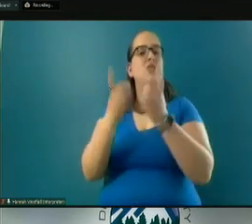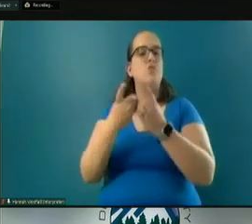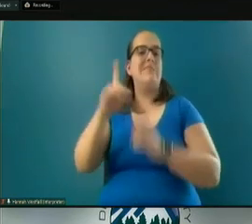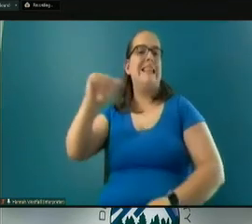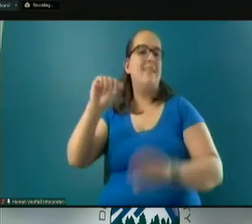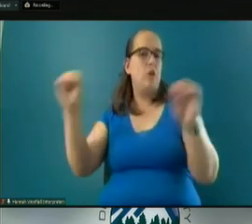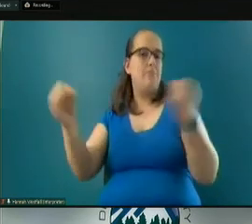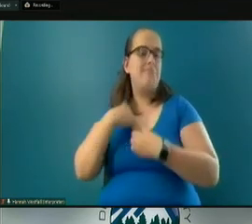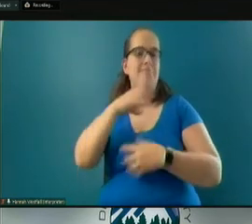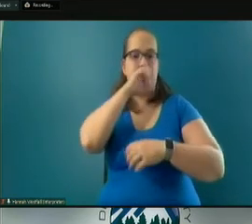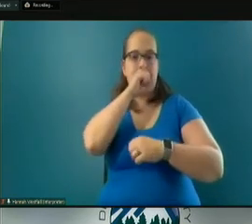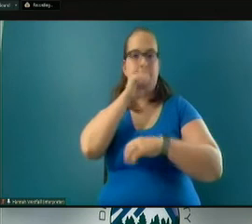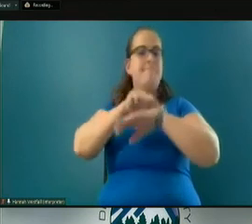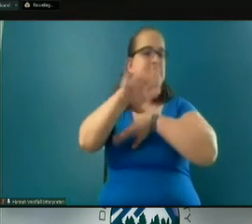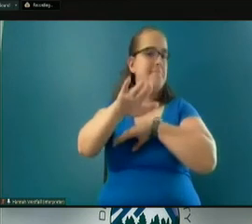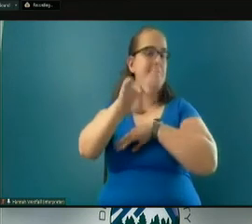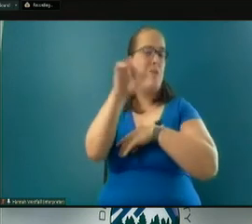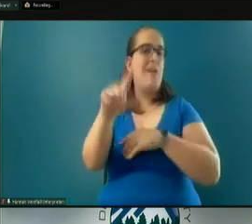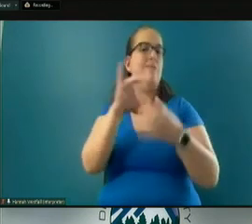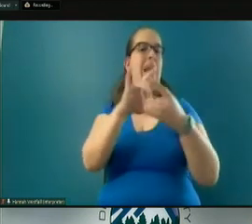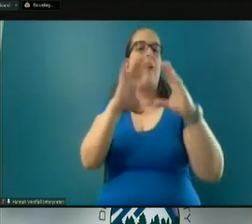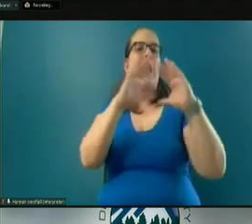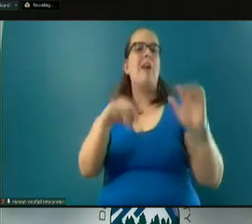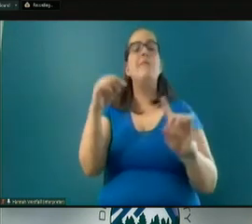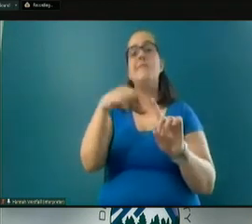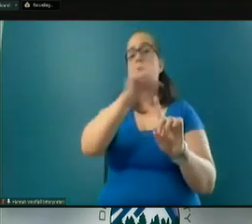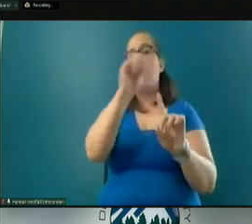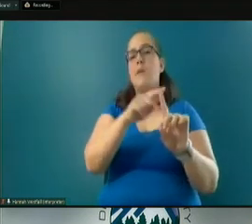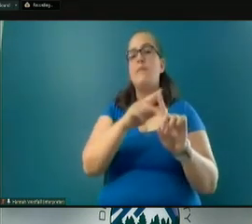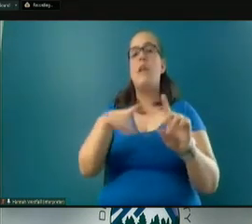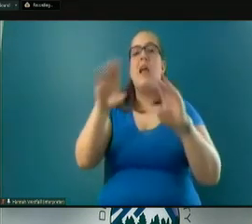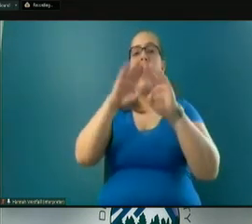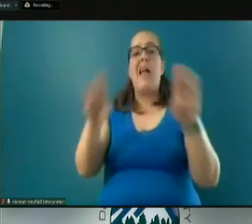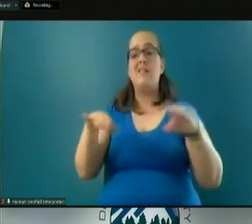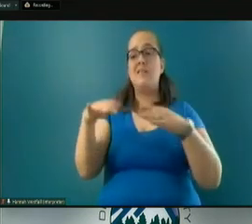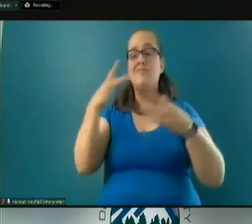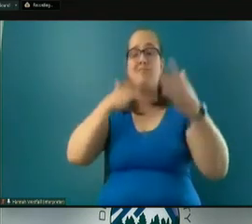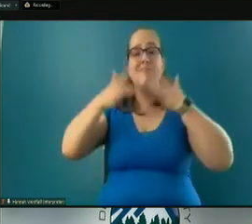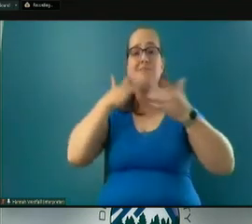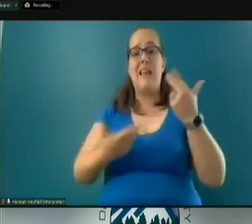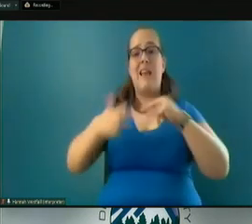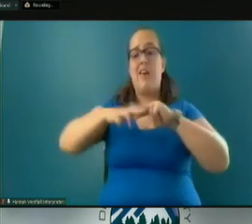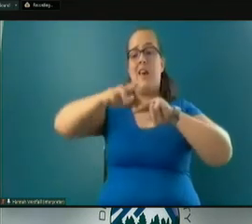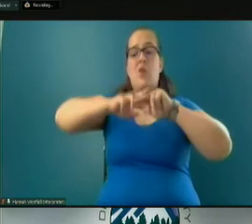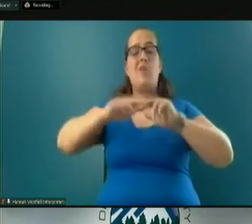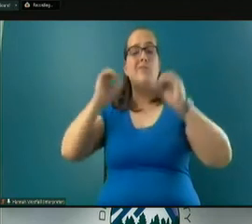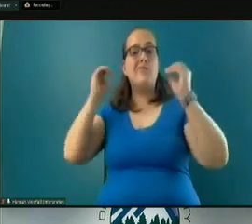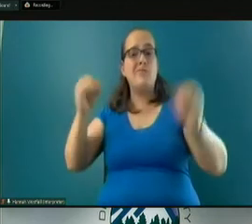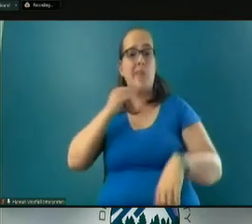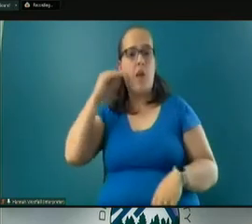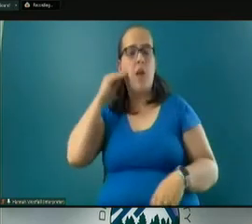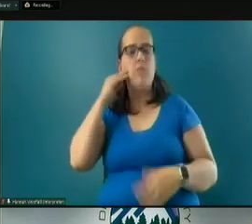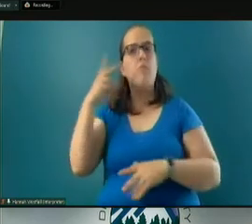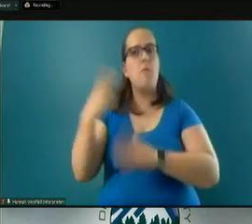question for you today regarding housing. And the question is, housing supply shortages and increased homelessness are both rising